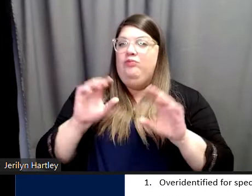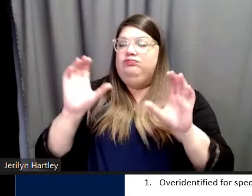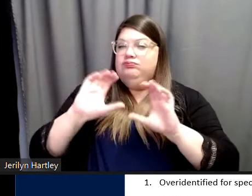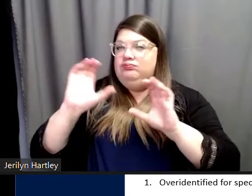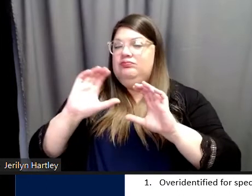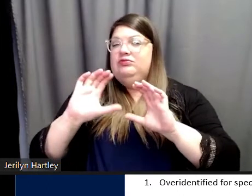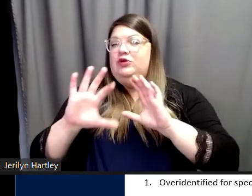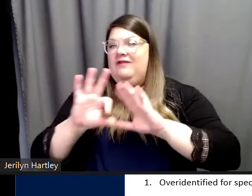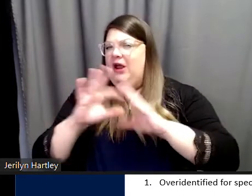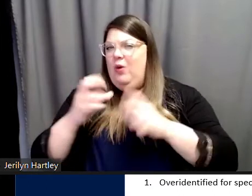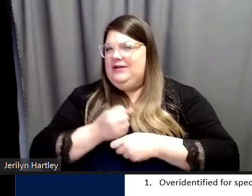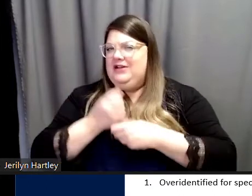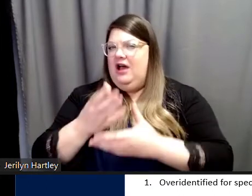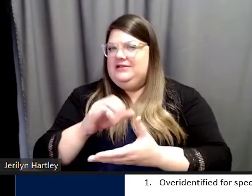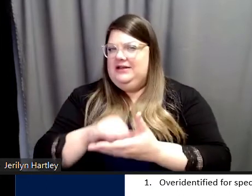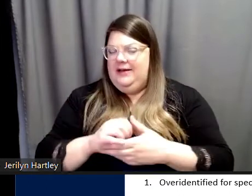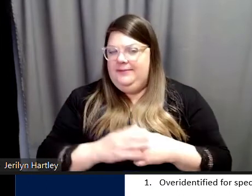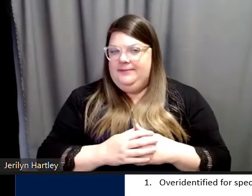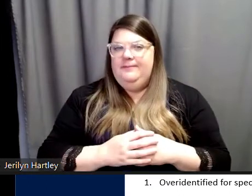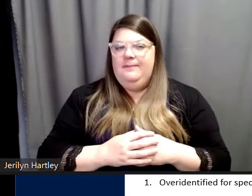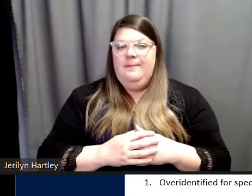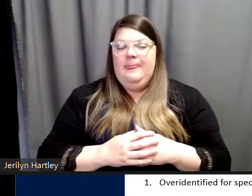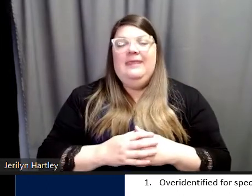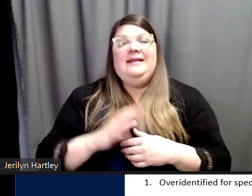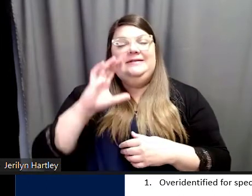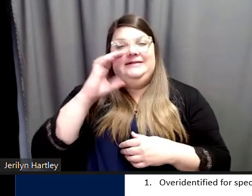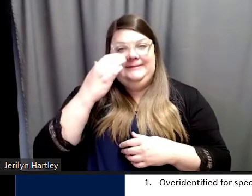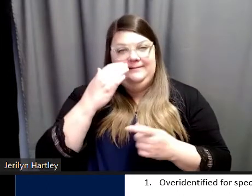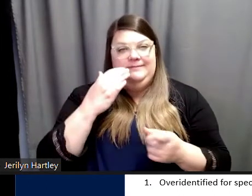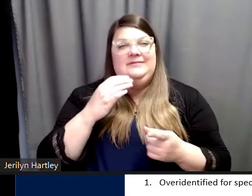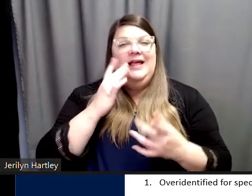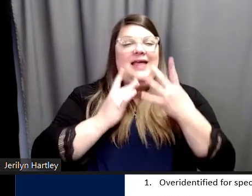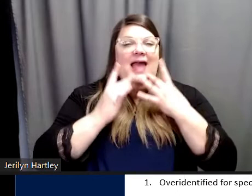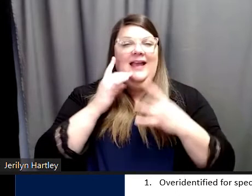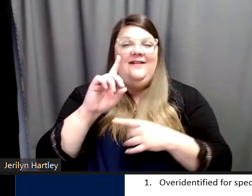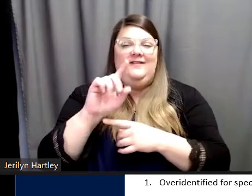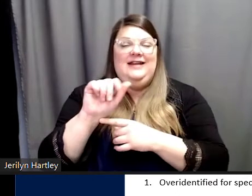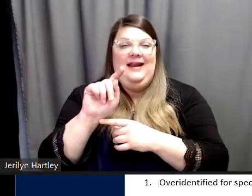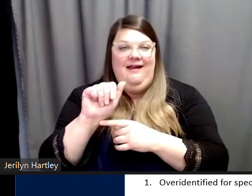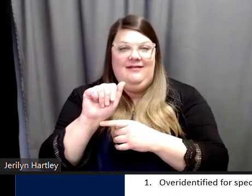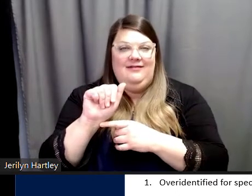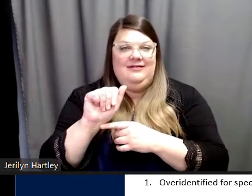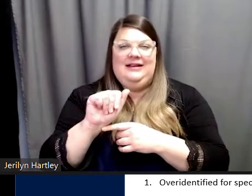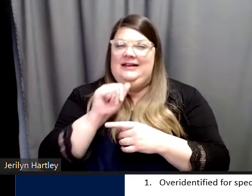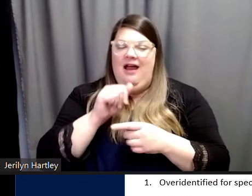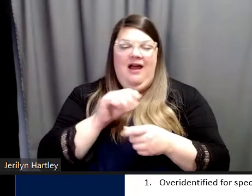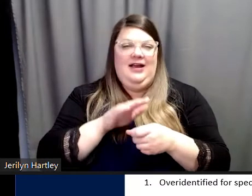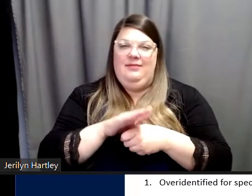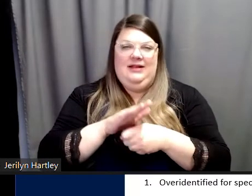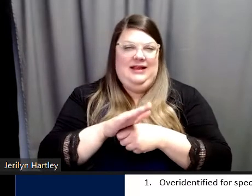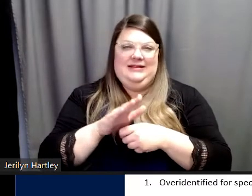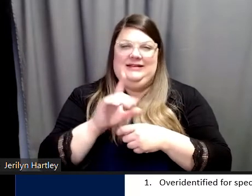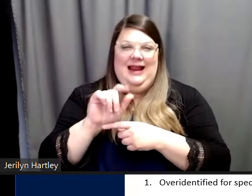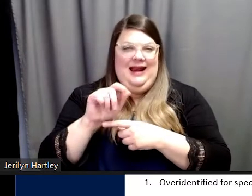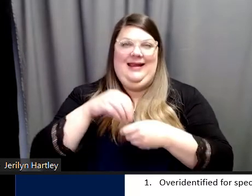what could be causing this, and it seemed that it was a lack of data and incomplete data within Arizona.